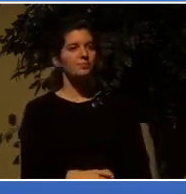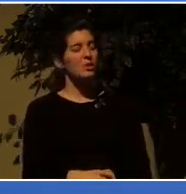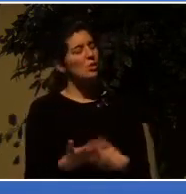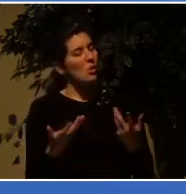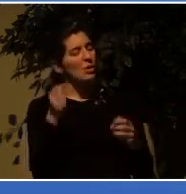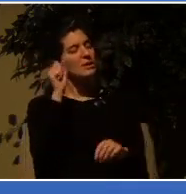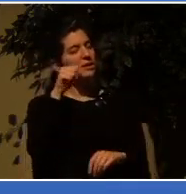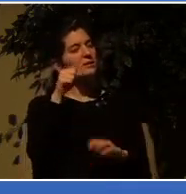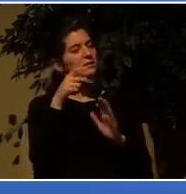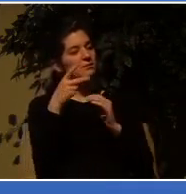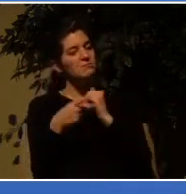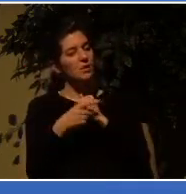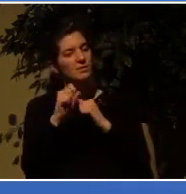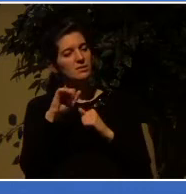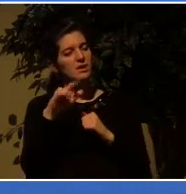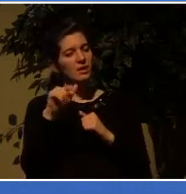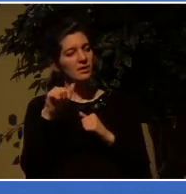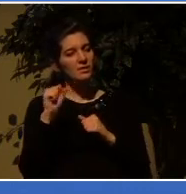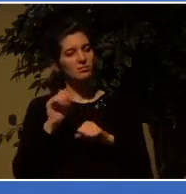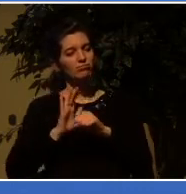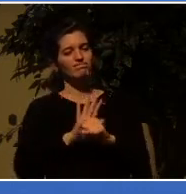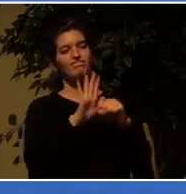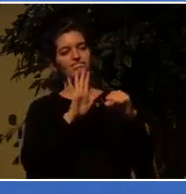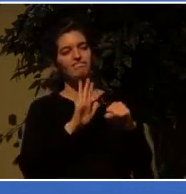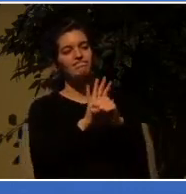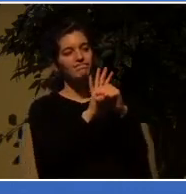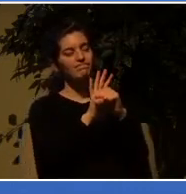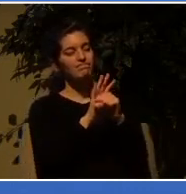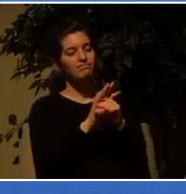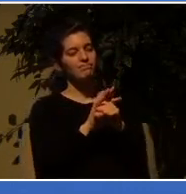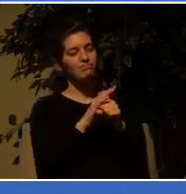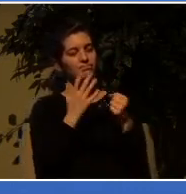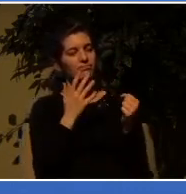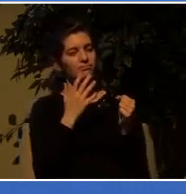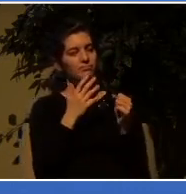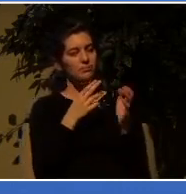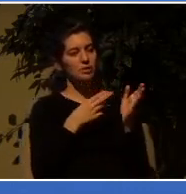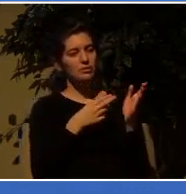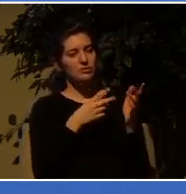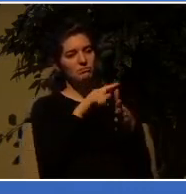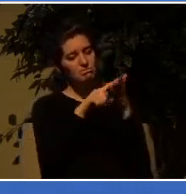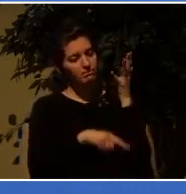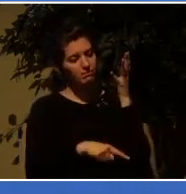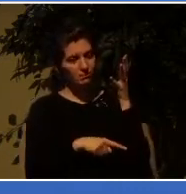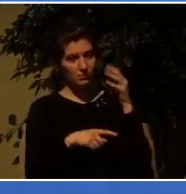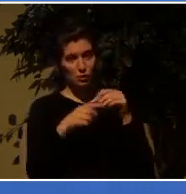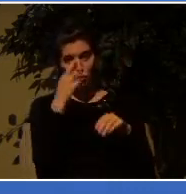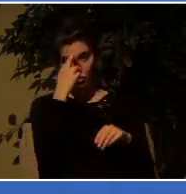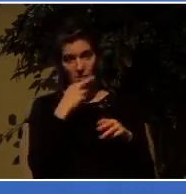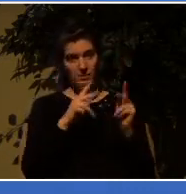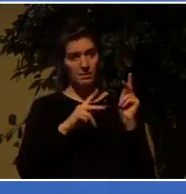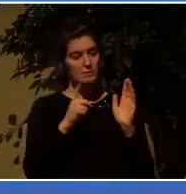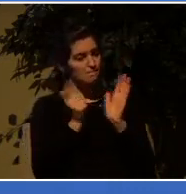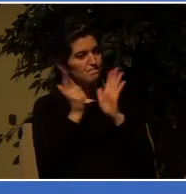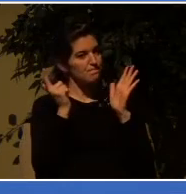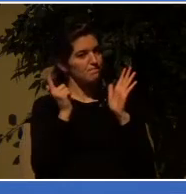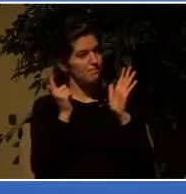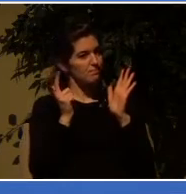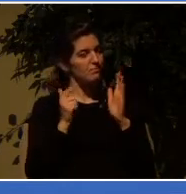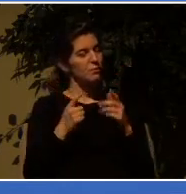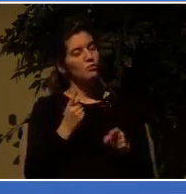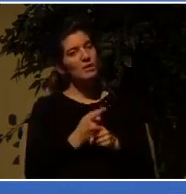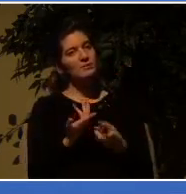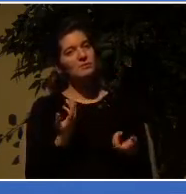were unlawful for Romans to observe. But remember, he's not preaching so much